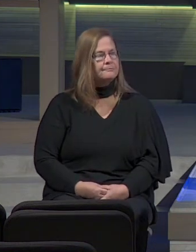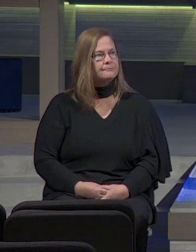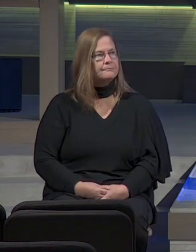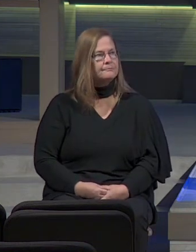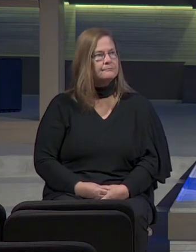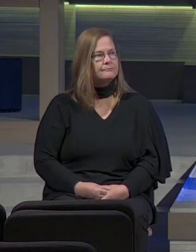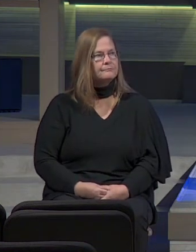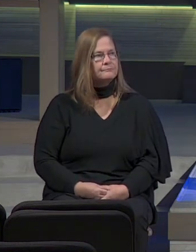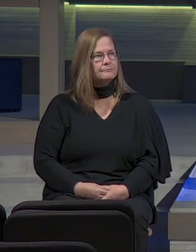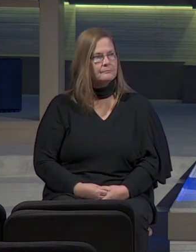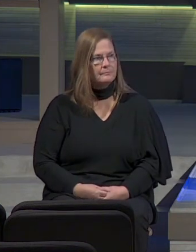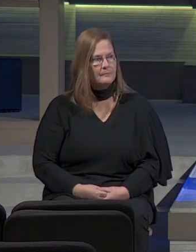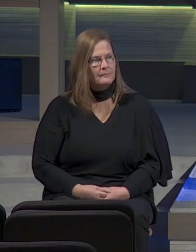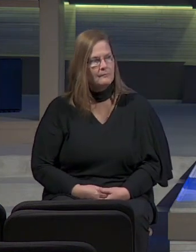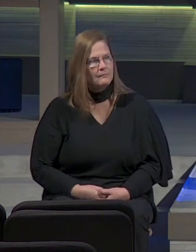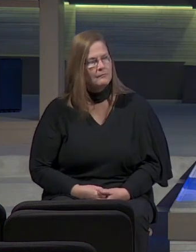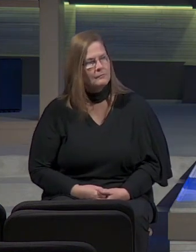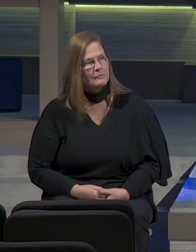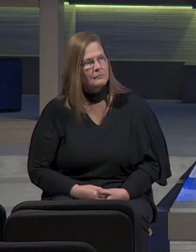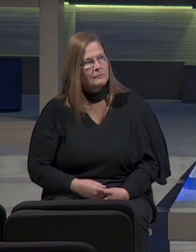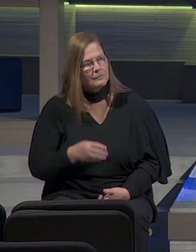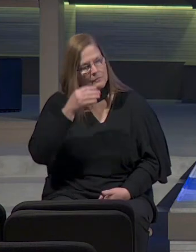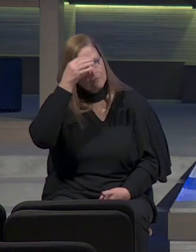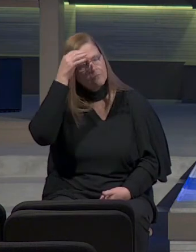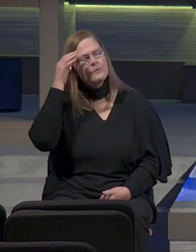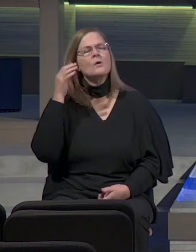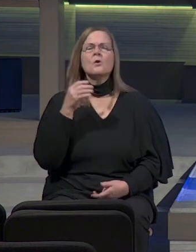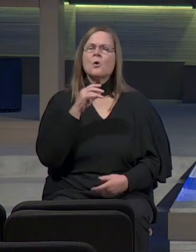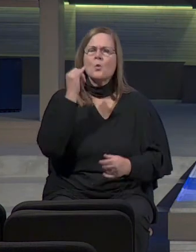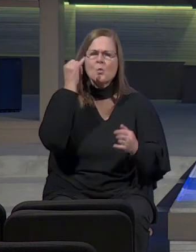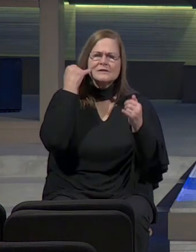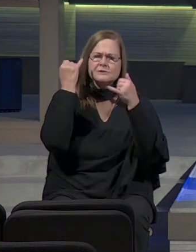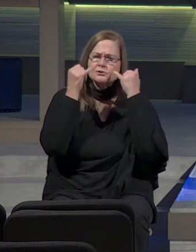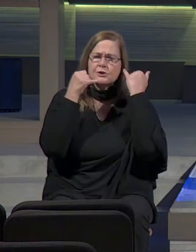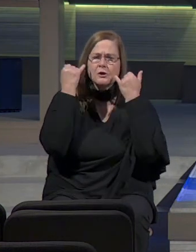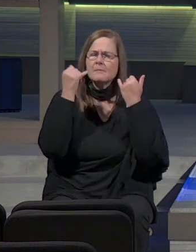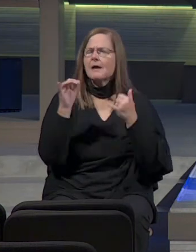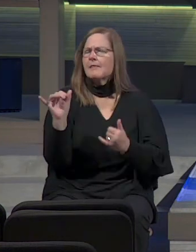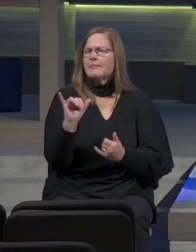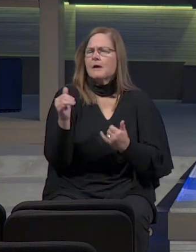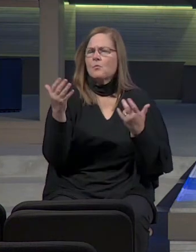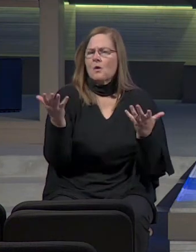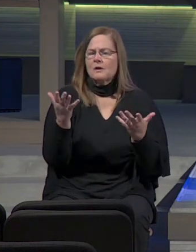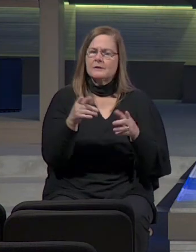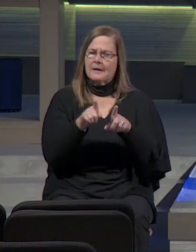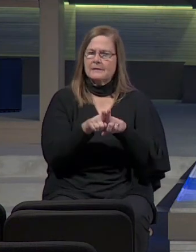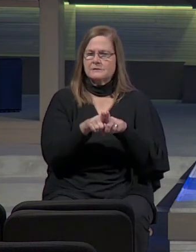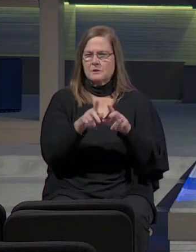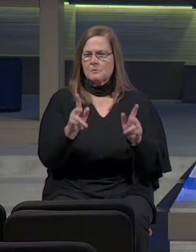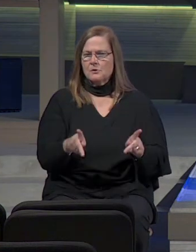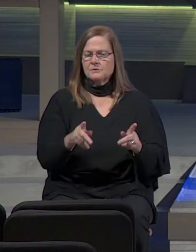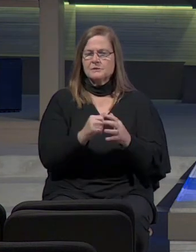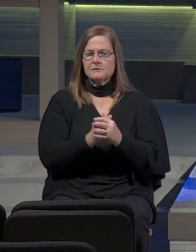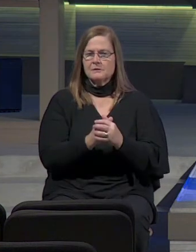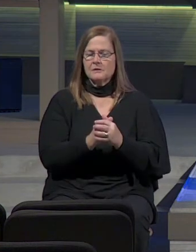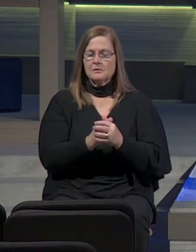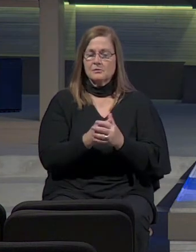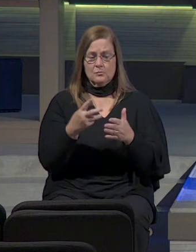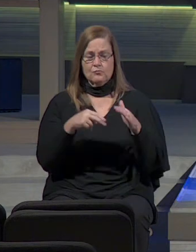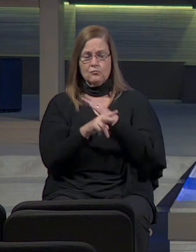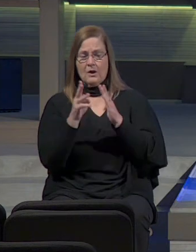You remember back in that initial question, man, what is Jeremiah like as a person? What are the prophets in general like?